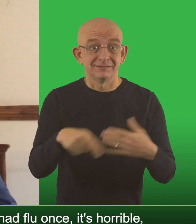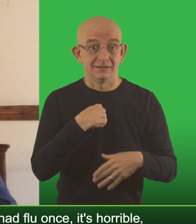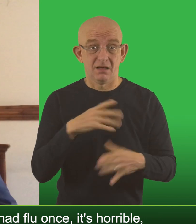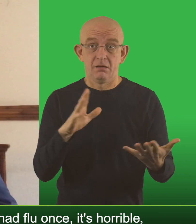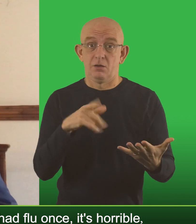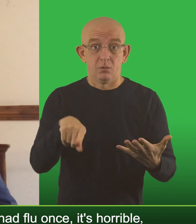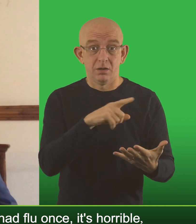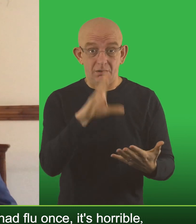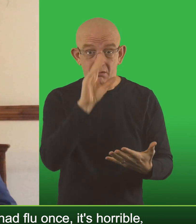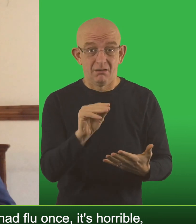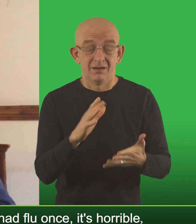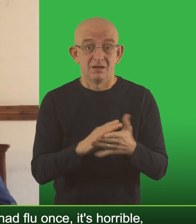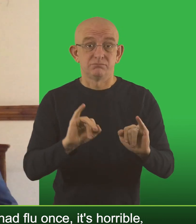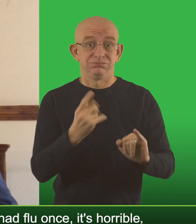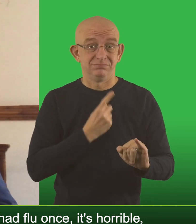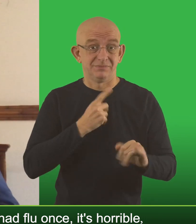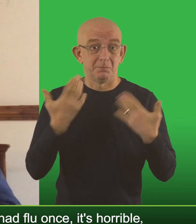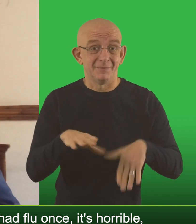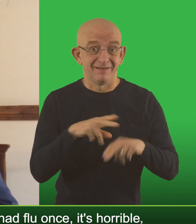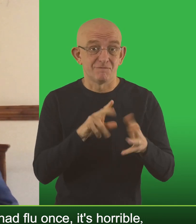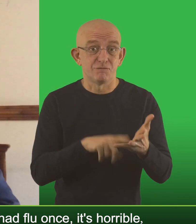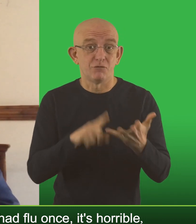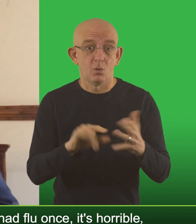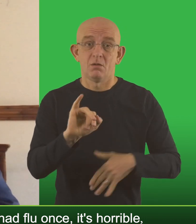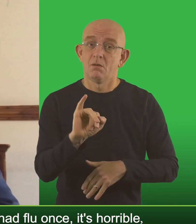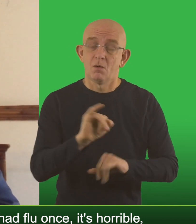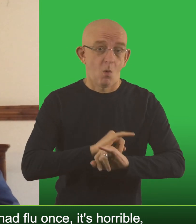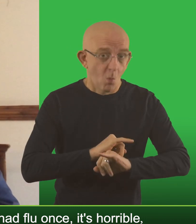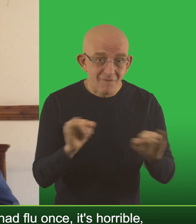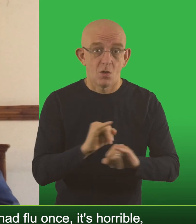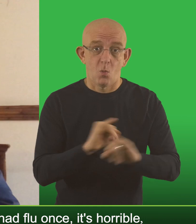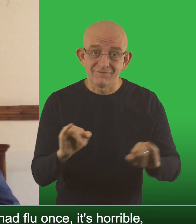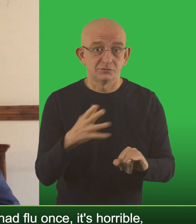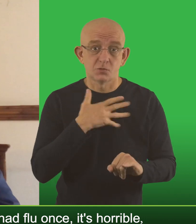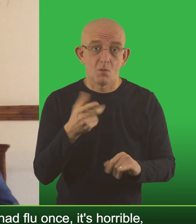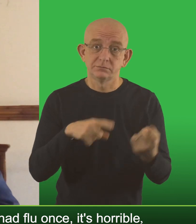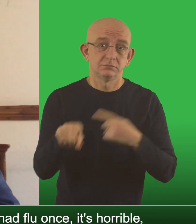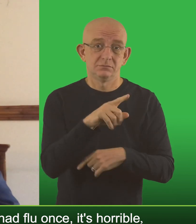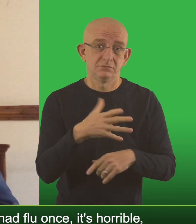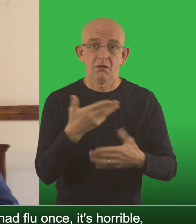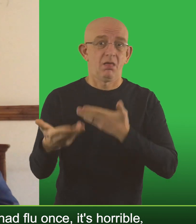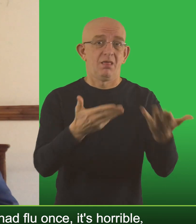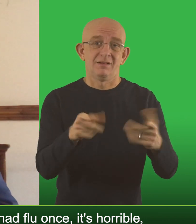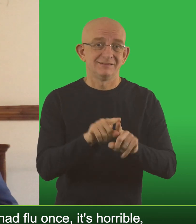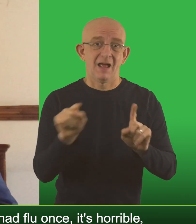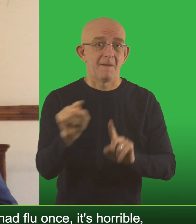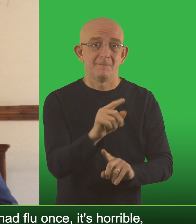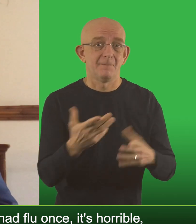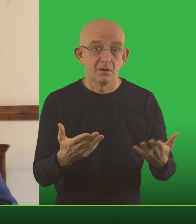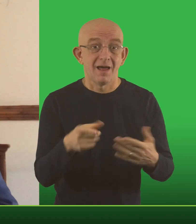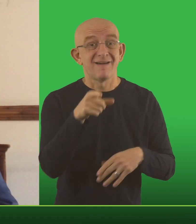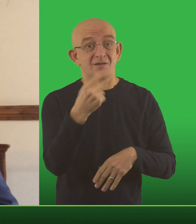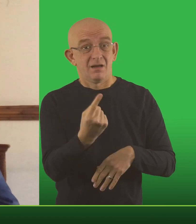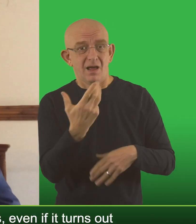that will one help us because I have flu once it's horrible I wouldn't wish it on anybody but also help everybody